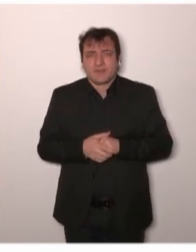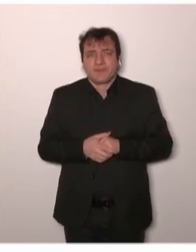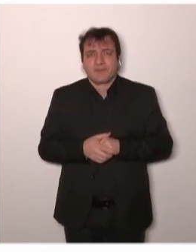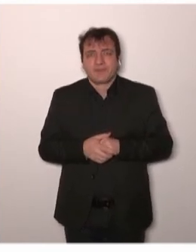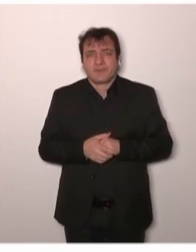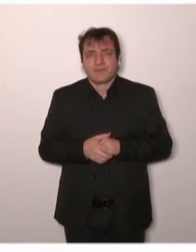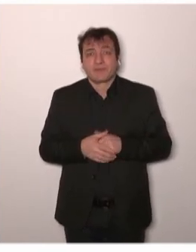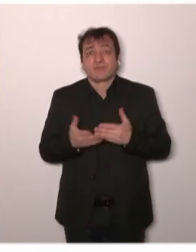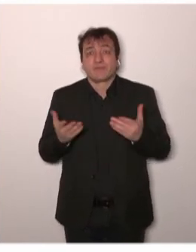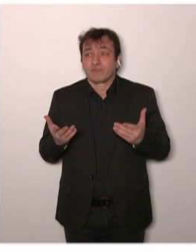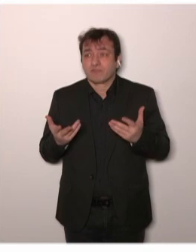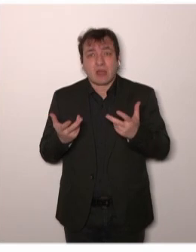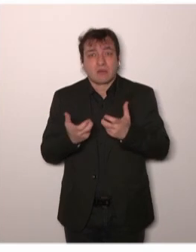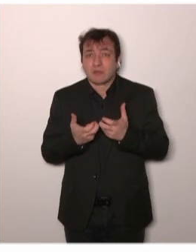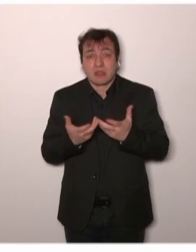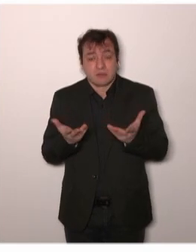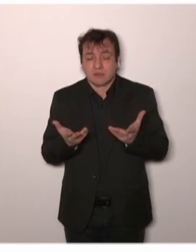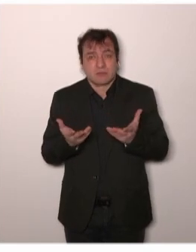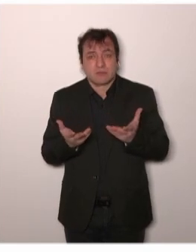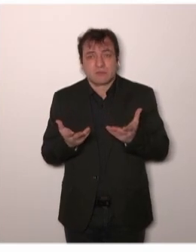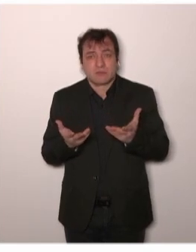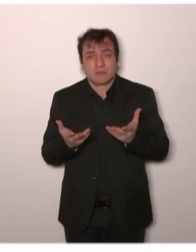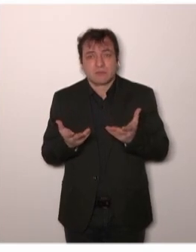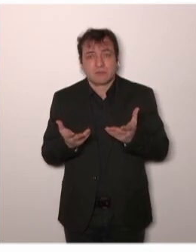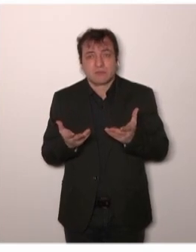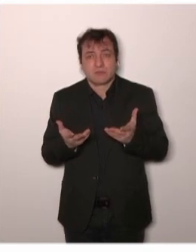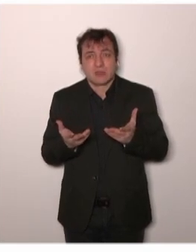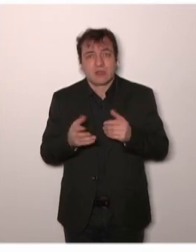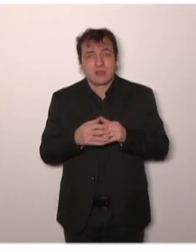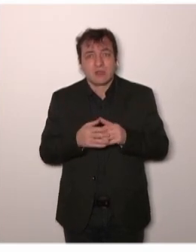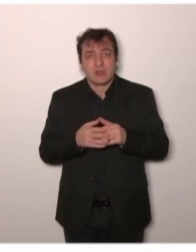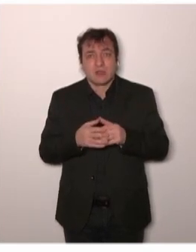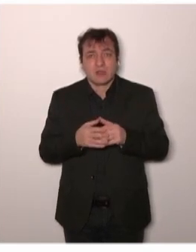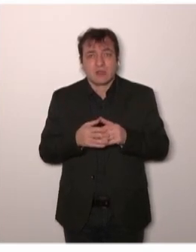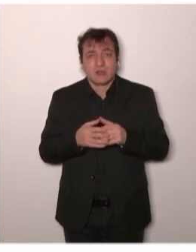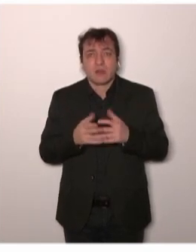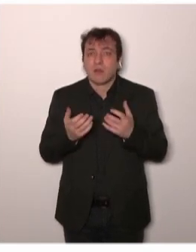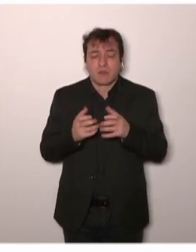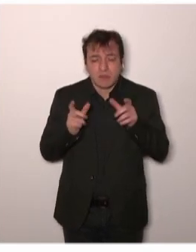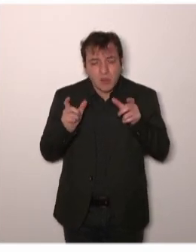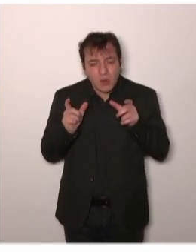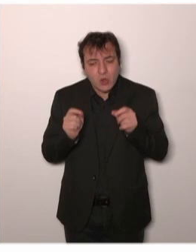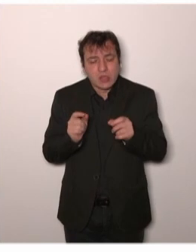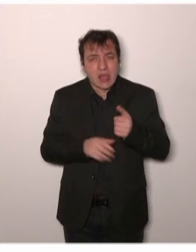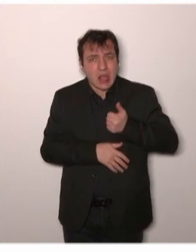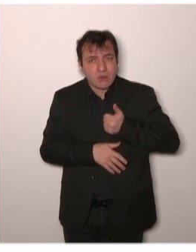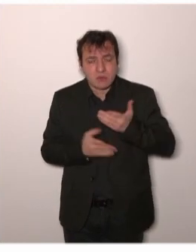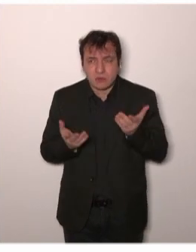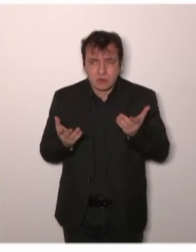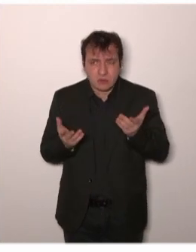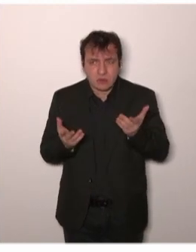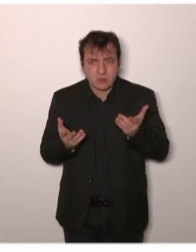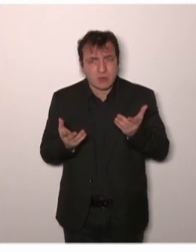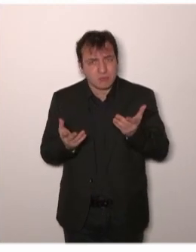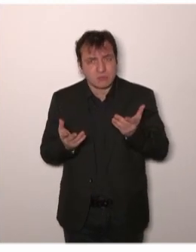at early breast cancer, triple negative breast cancer, and around surgery, I selected this example because, again, it's multidisciplinary,